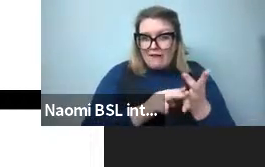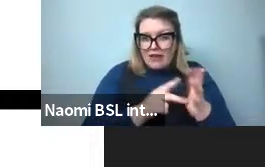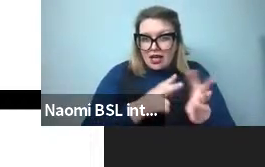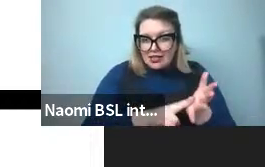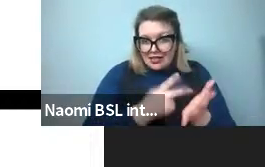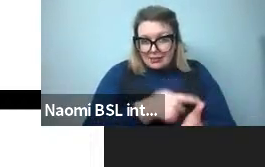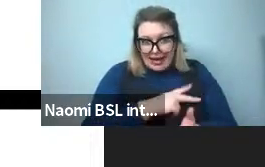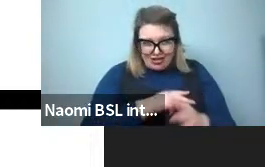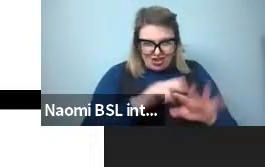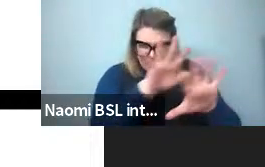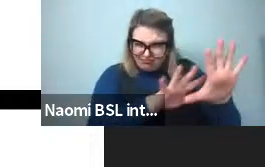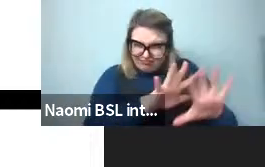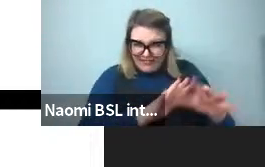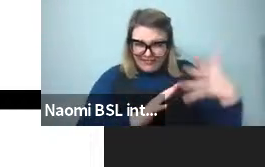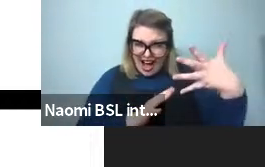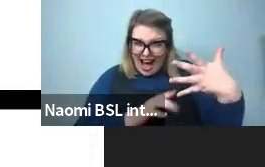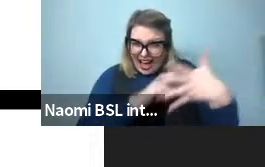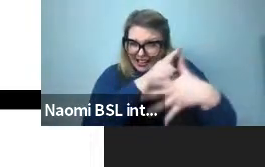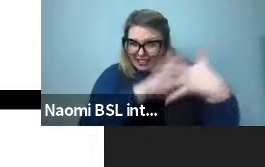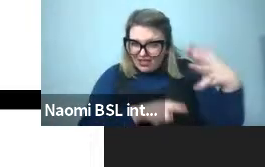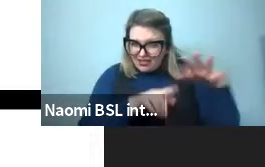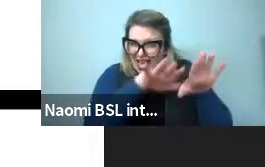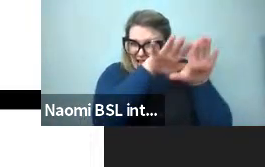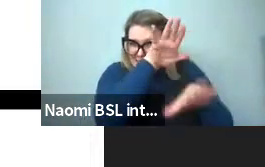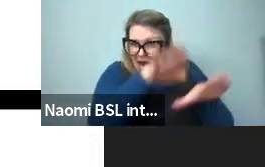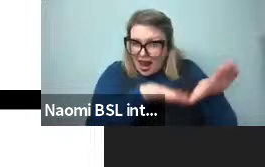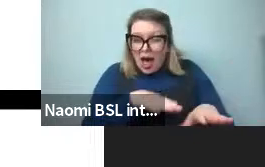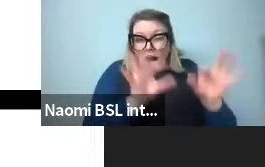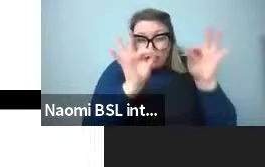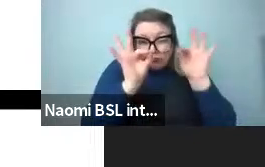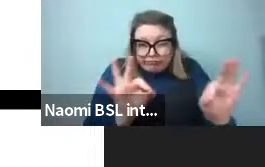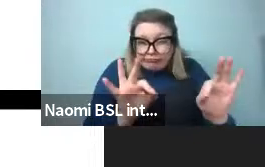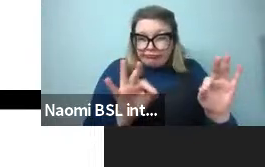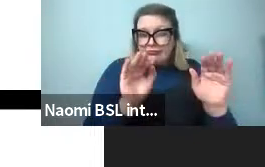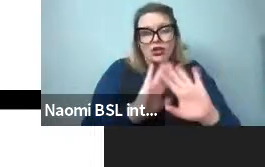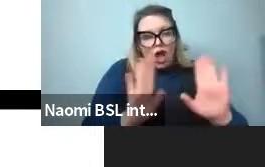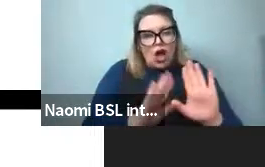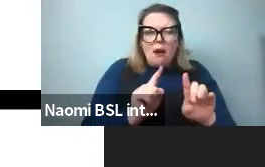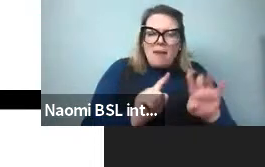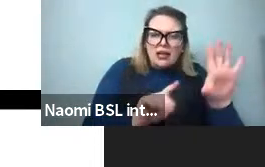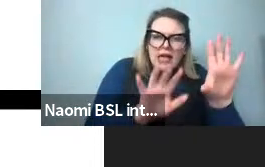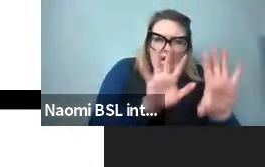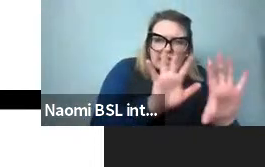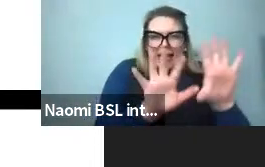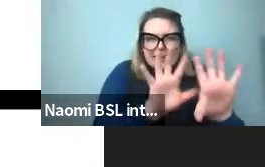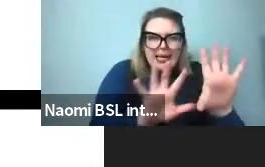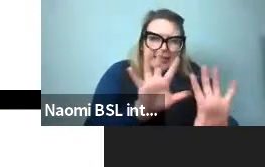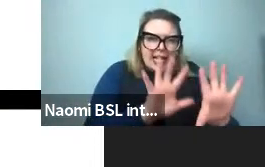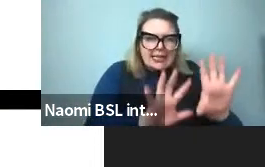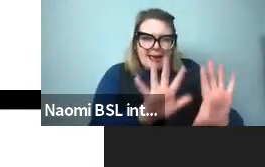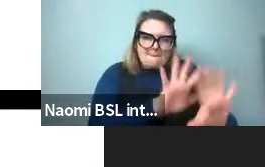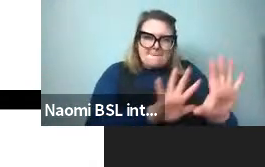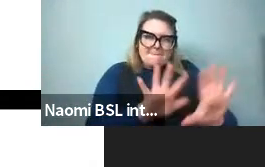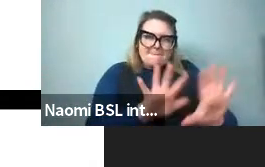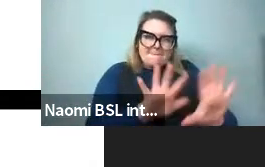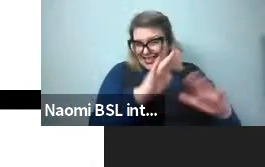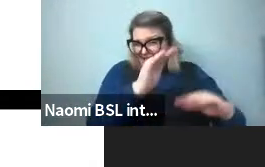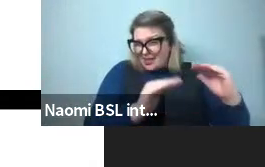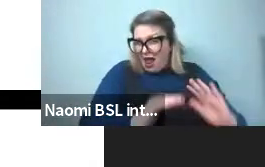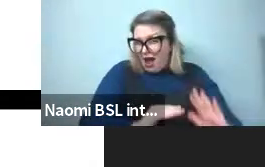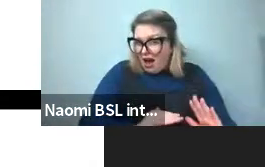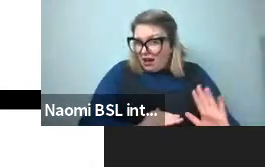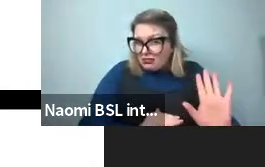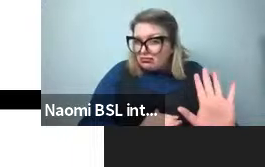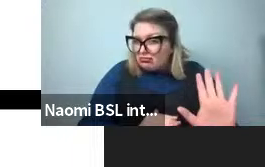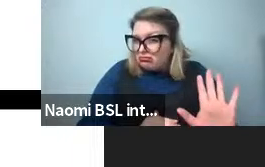between participants. They pretty much do the same thing. They don't do exactly the same thing. There's differences in the borders, but pretty much they're doing the same thing across